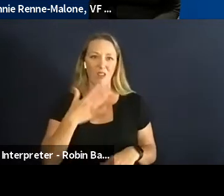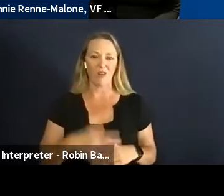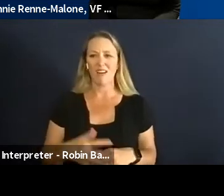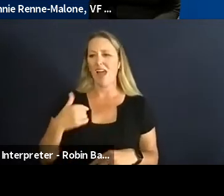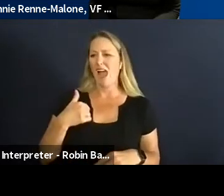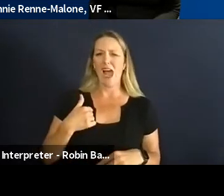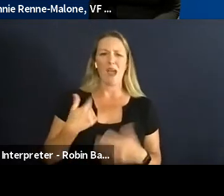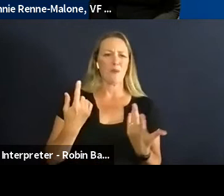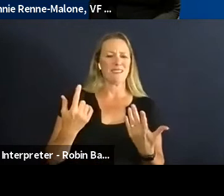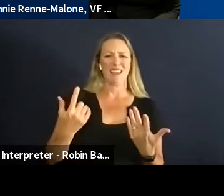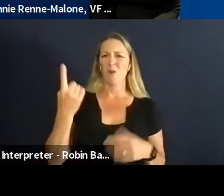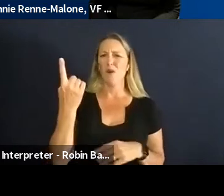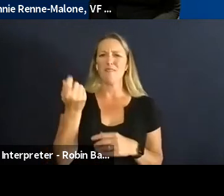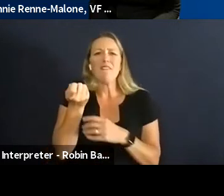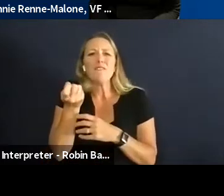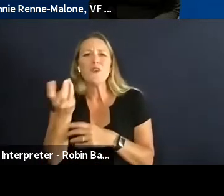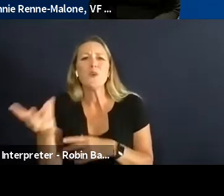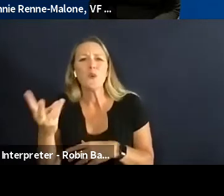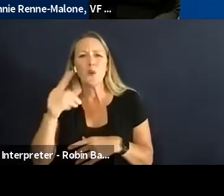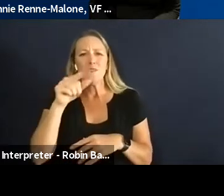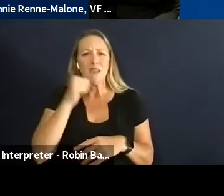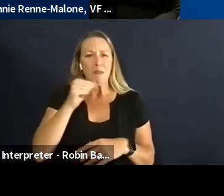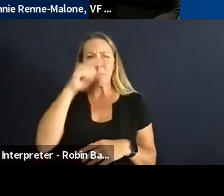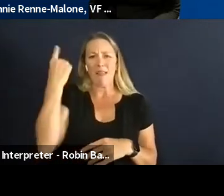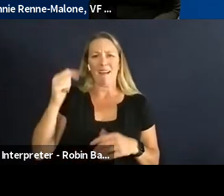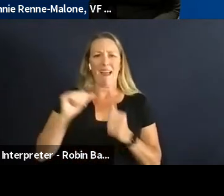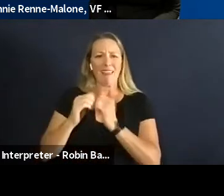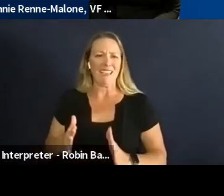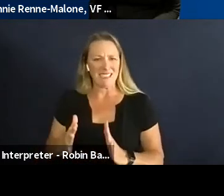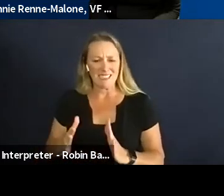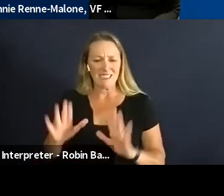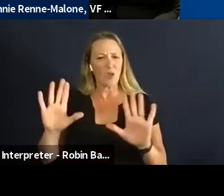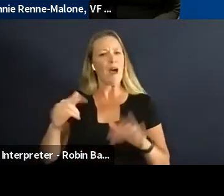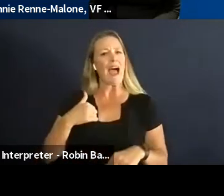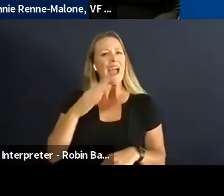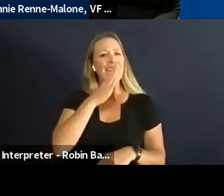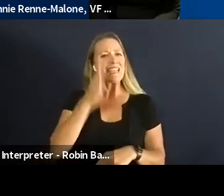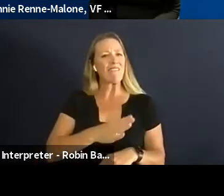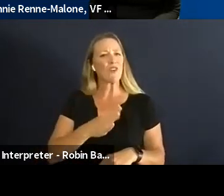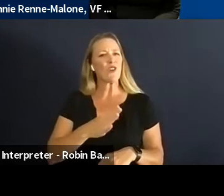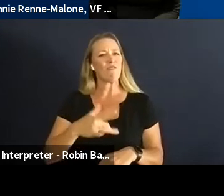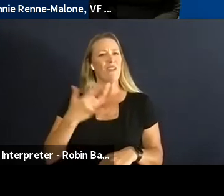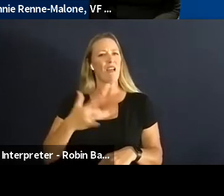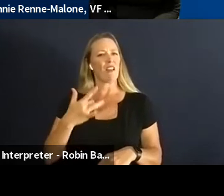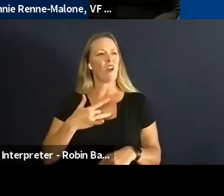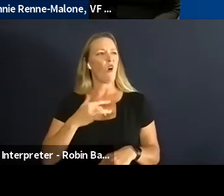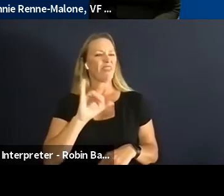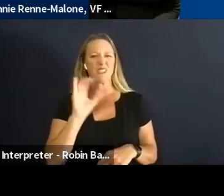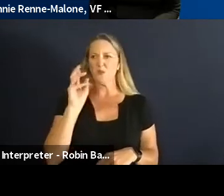female athletes um and it's always it it never stuck out to me as being abnormal until it did